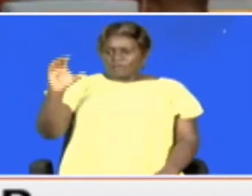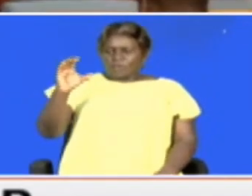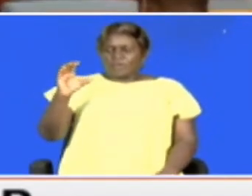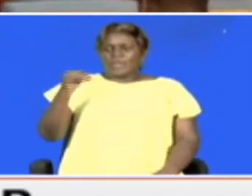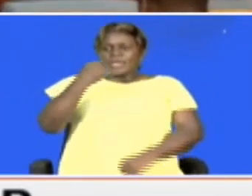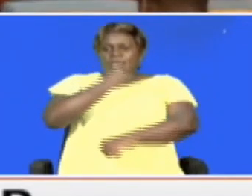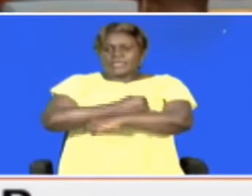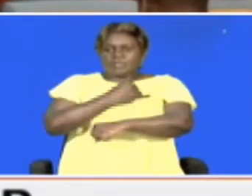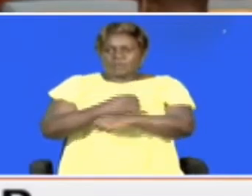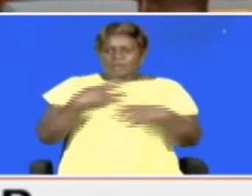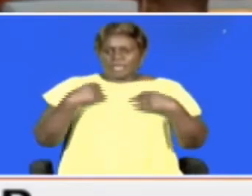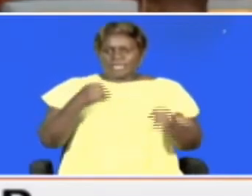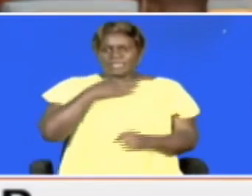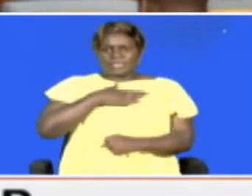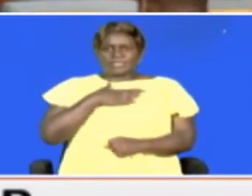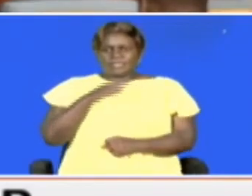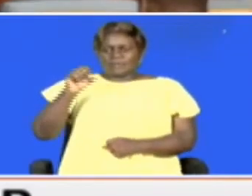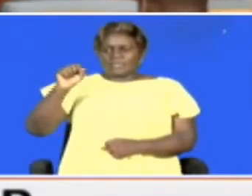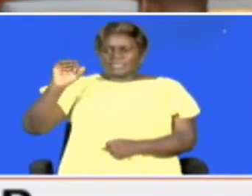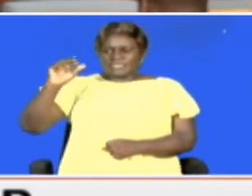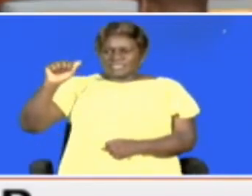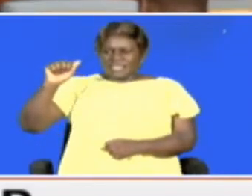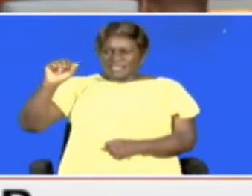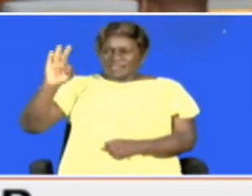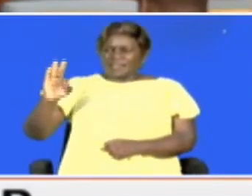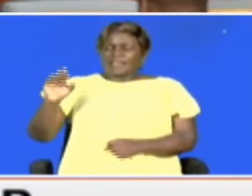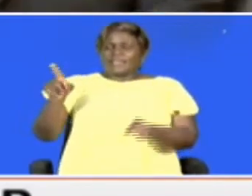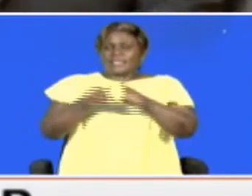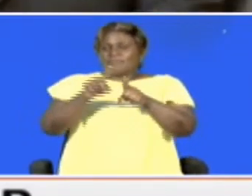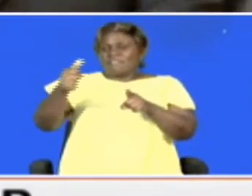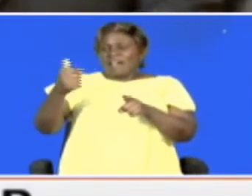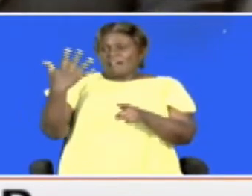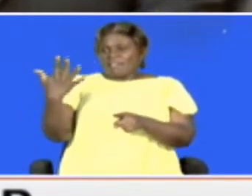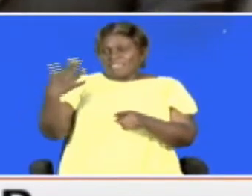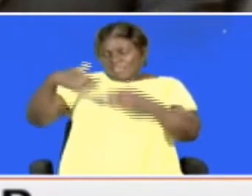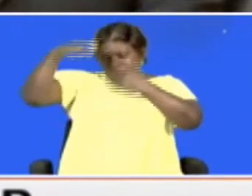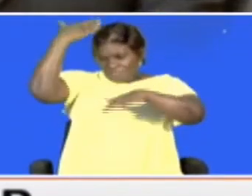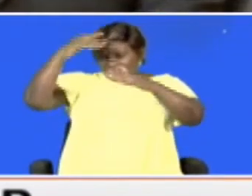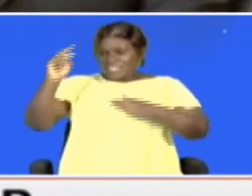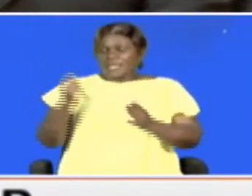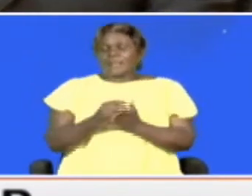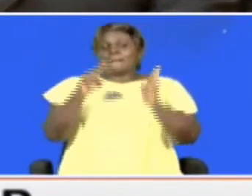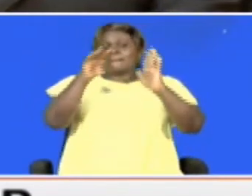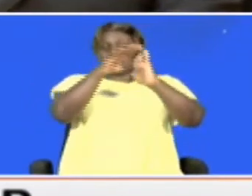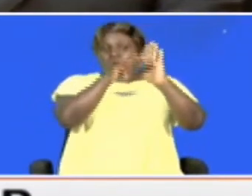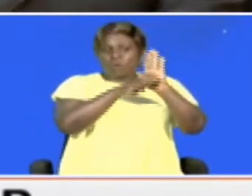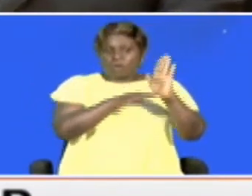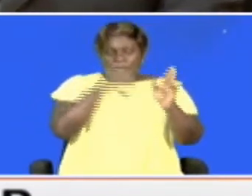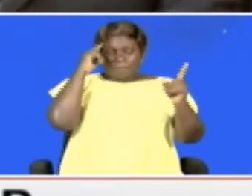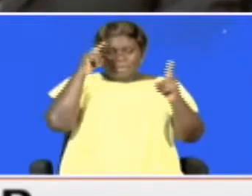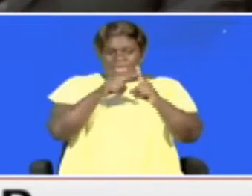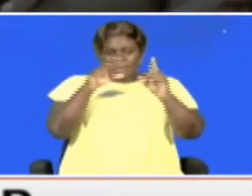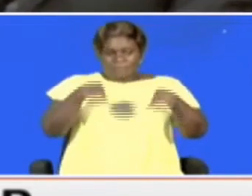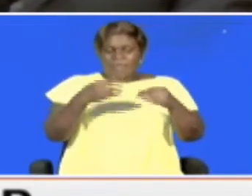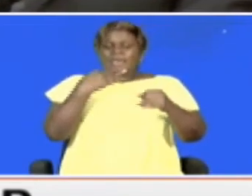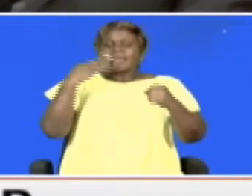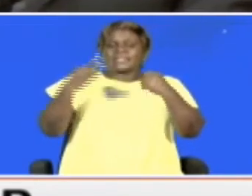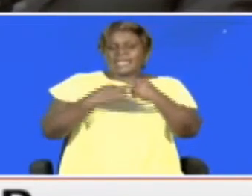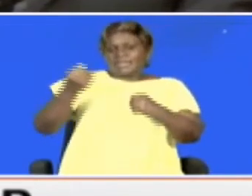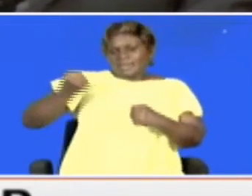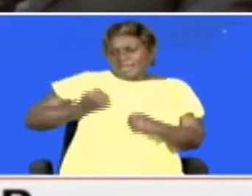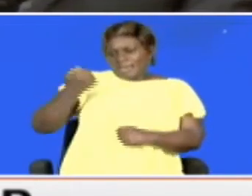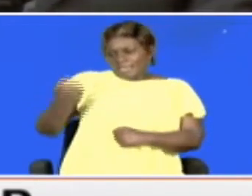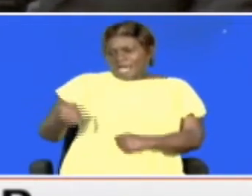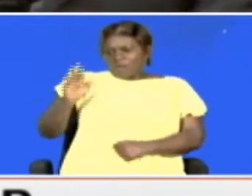the Institute of Health Science in San Francisco and five other universities in Kenya. The program aims at equipping 800 girls and